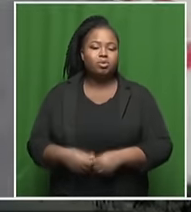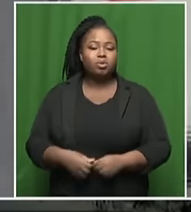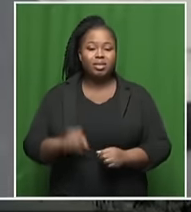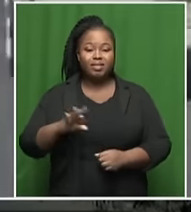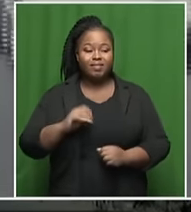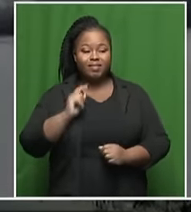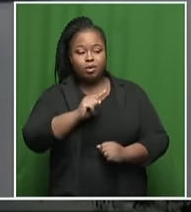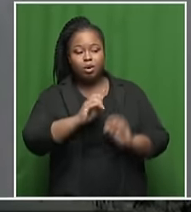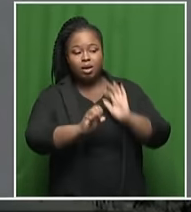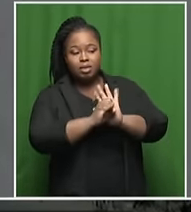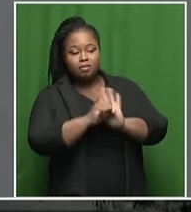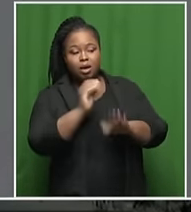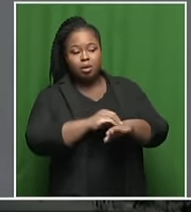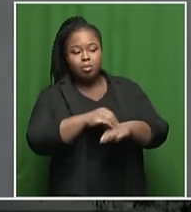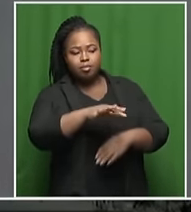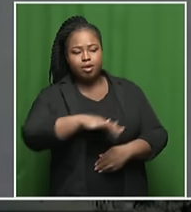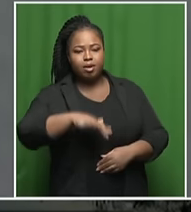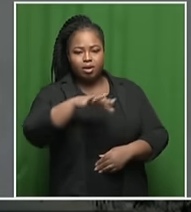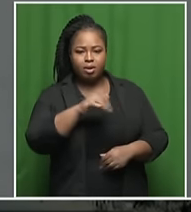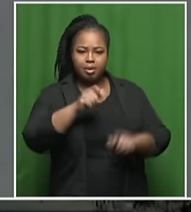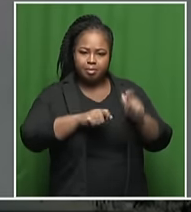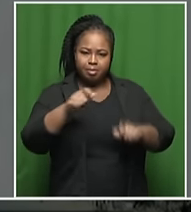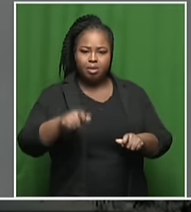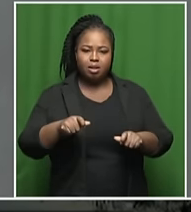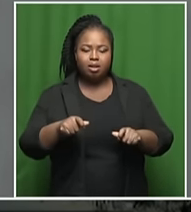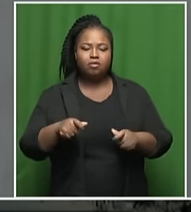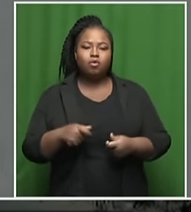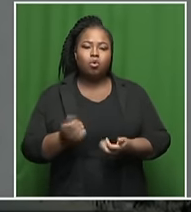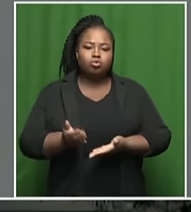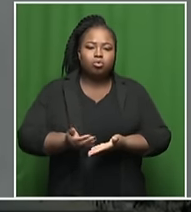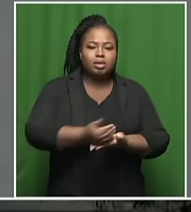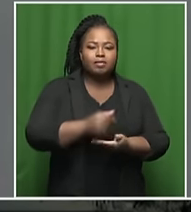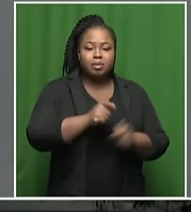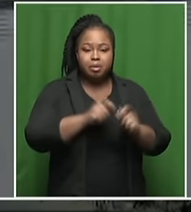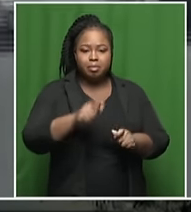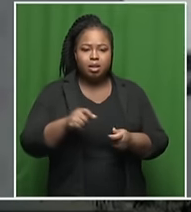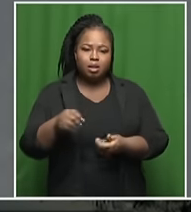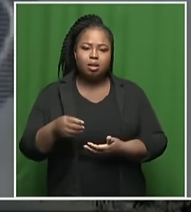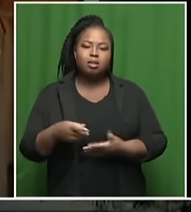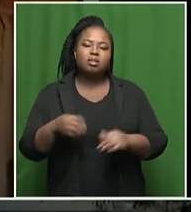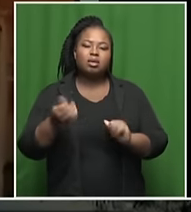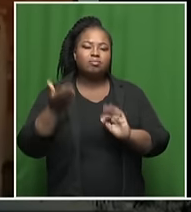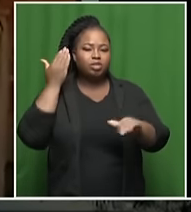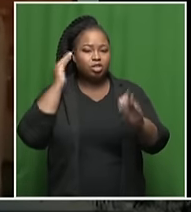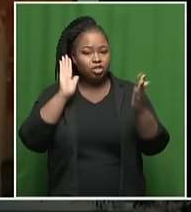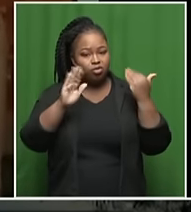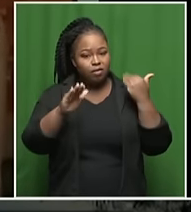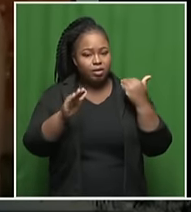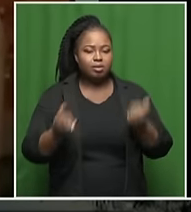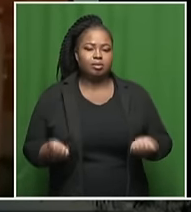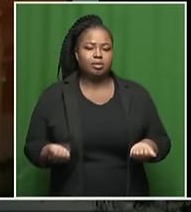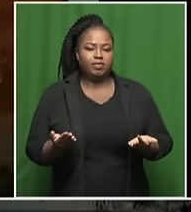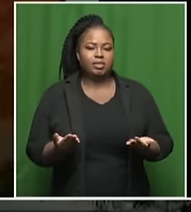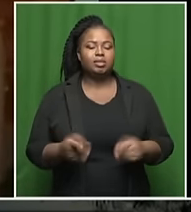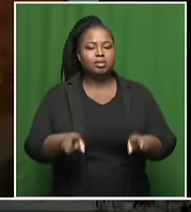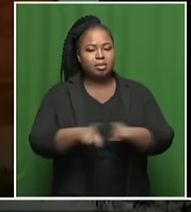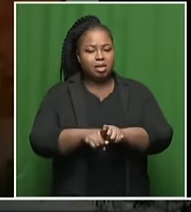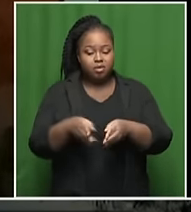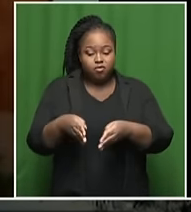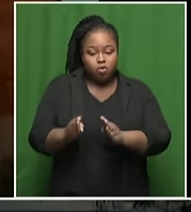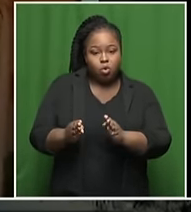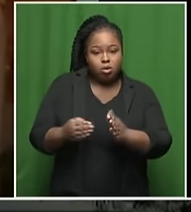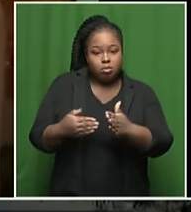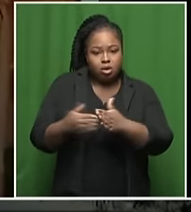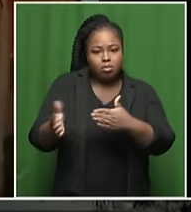are problem areas, deploying rescue services if that's needed, making sure our traffic services are in place to close roads if